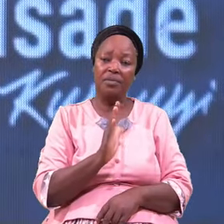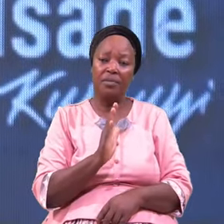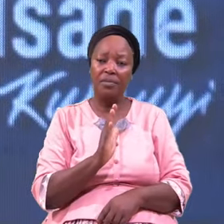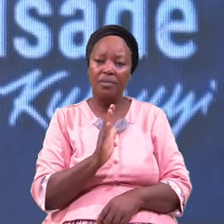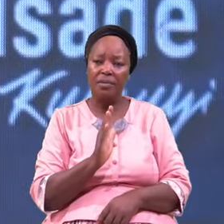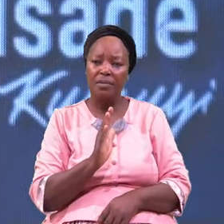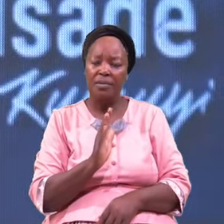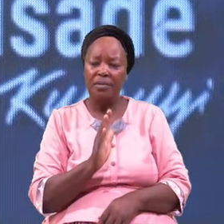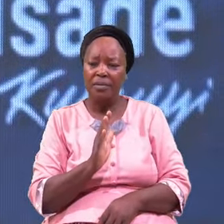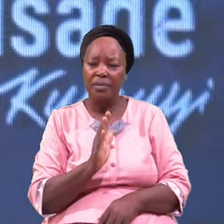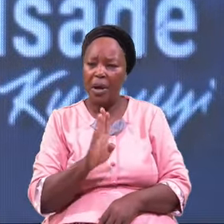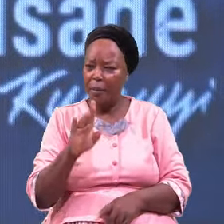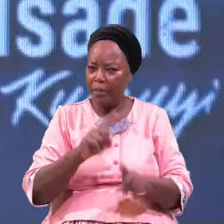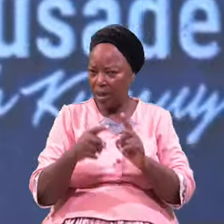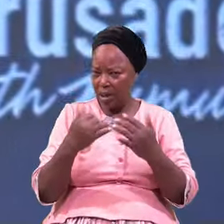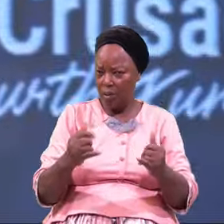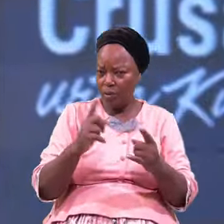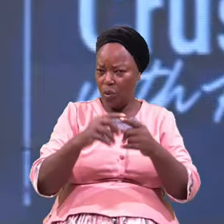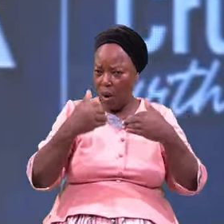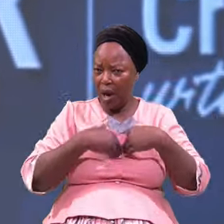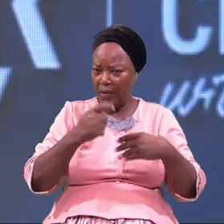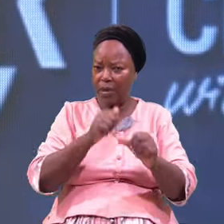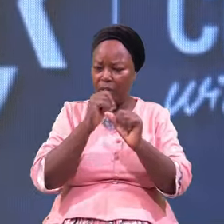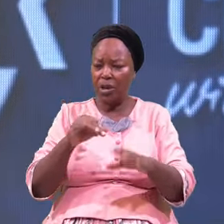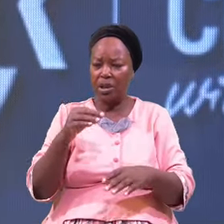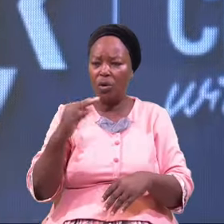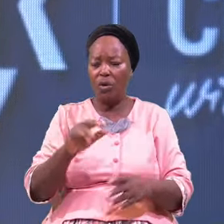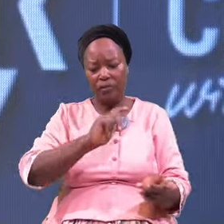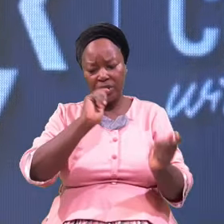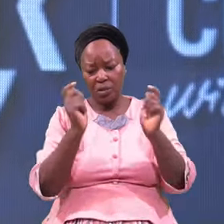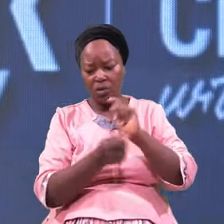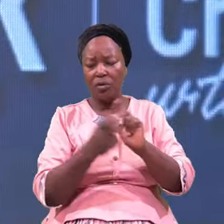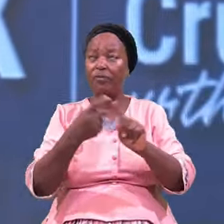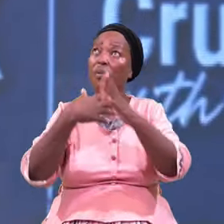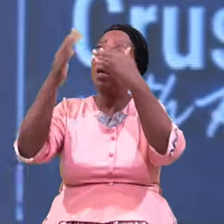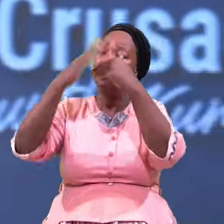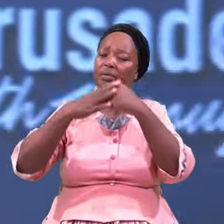But Now To Have The Blessing Of Transformation From Heaven